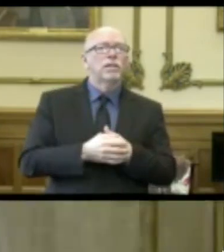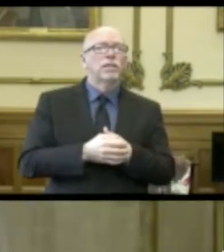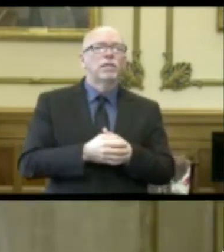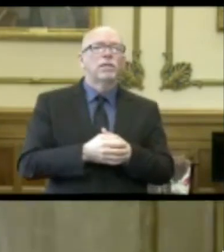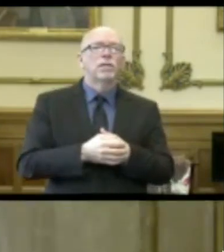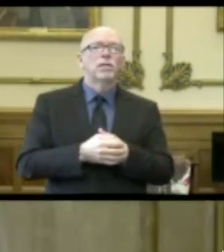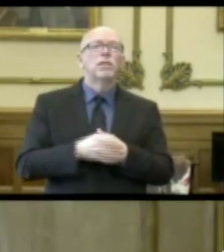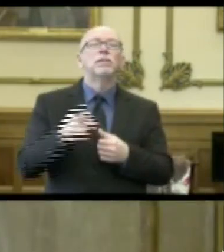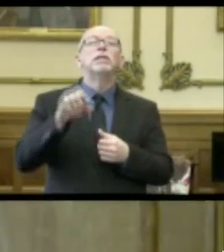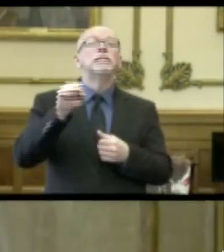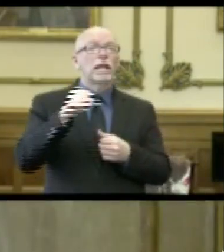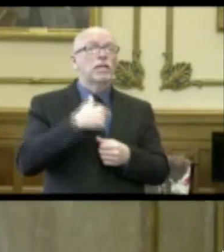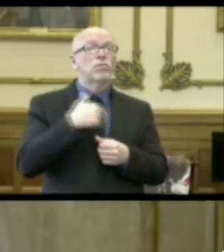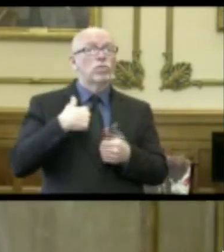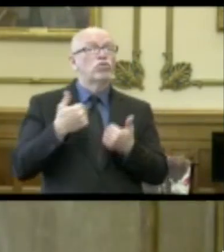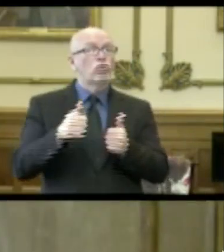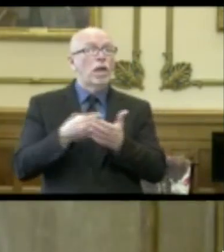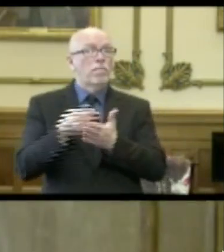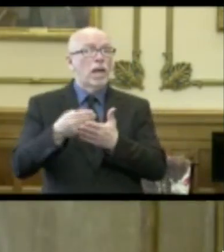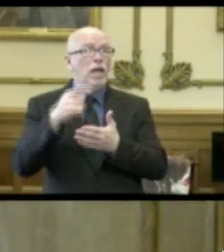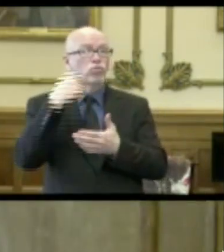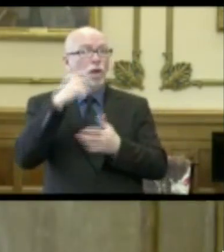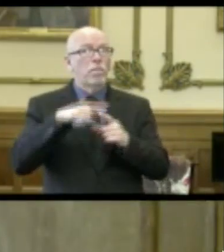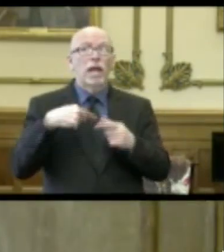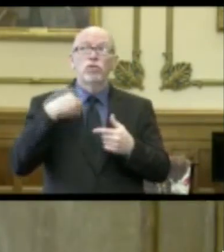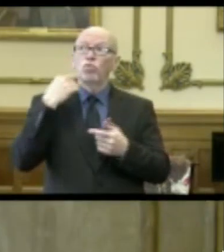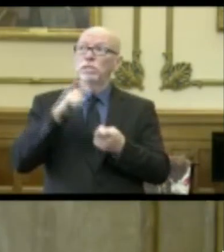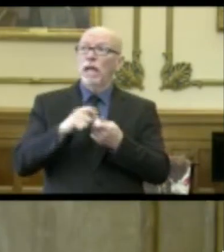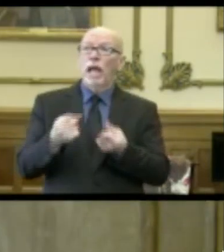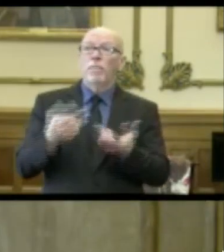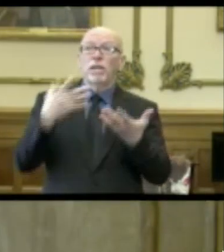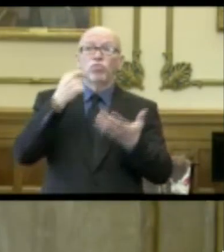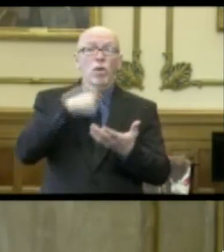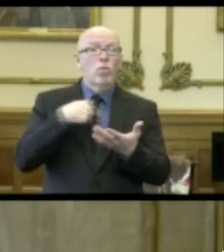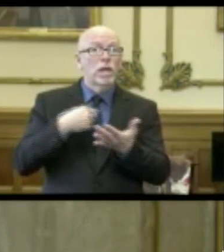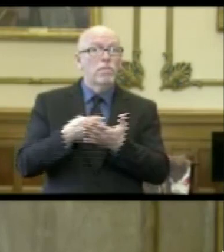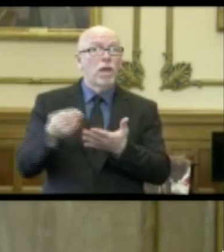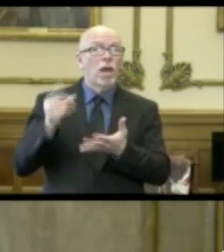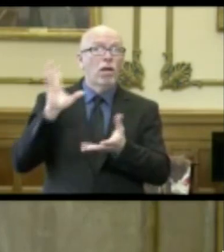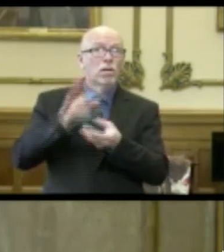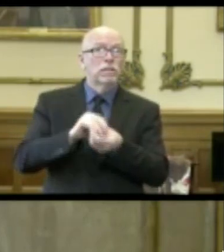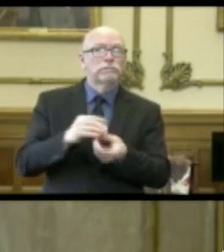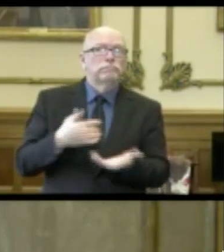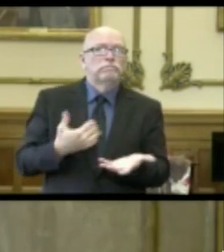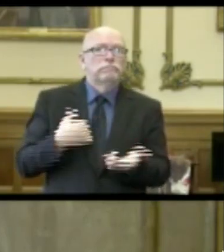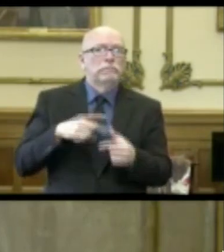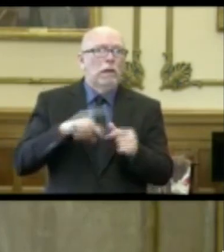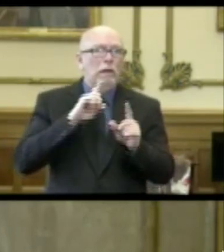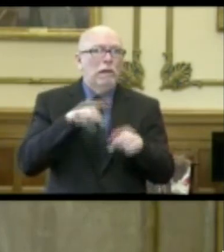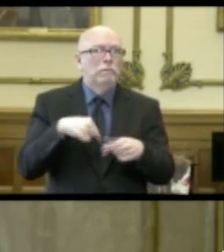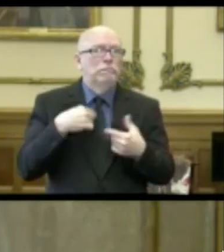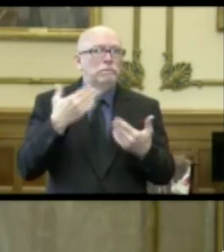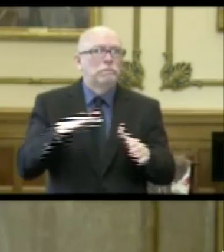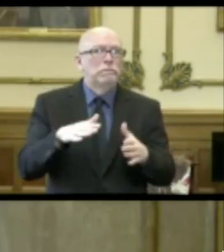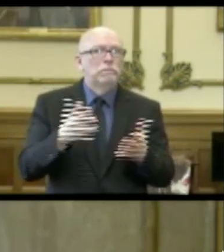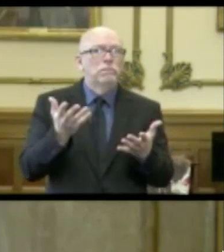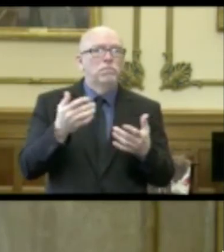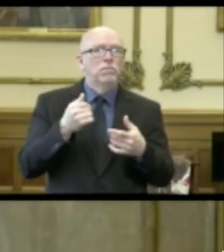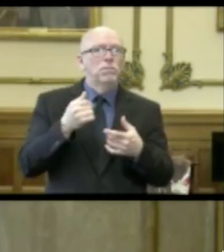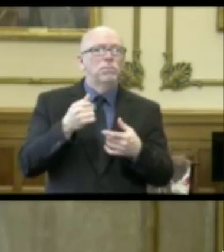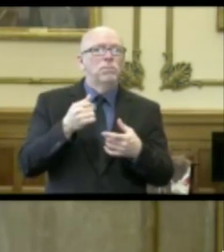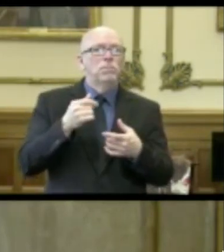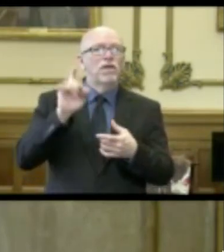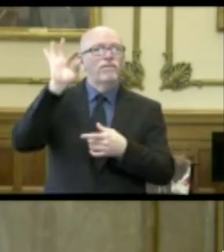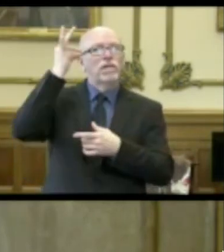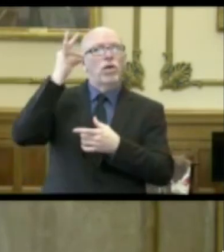So yes, we have tried to buy swabs, but do I know how many swabs we have bought directly? I cannot tell you. Because again, the